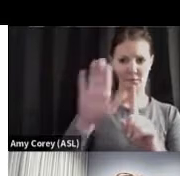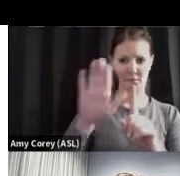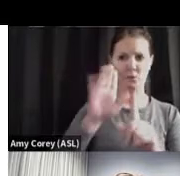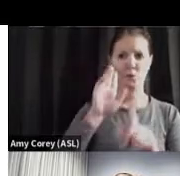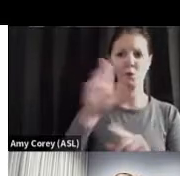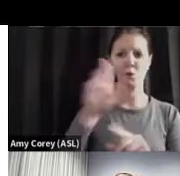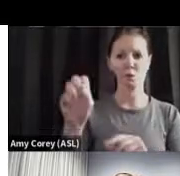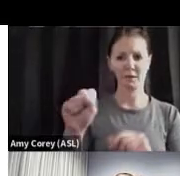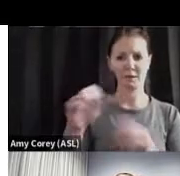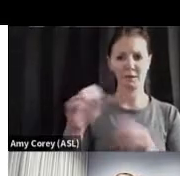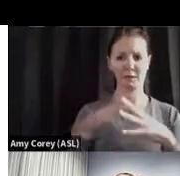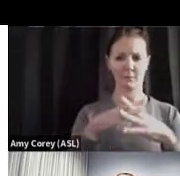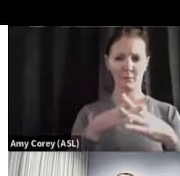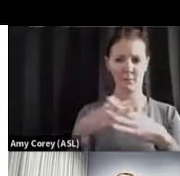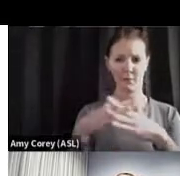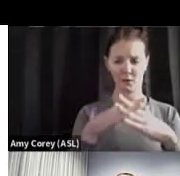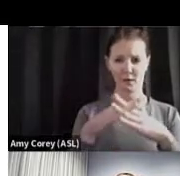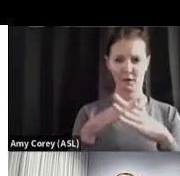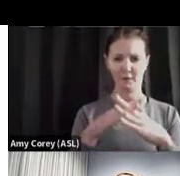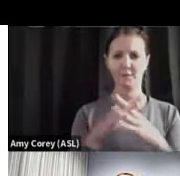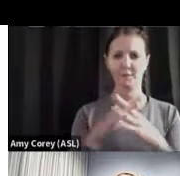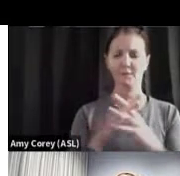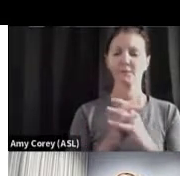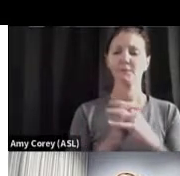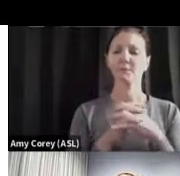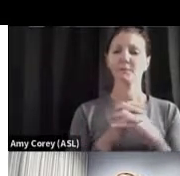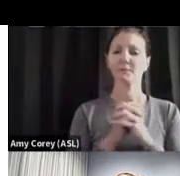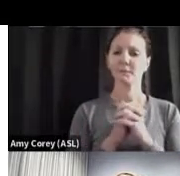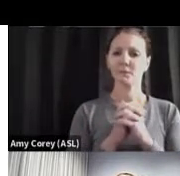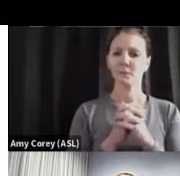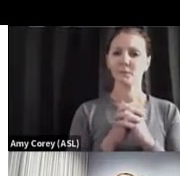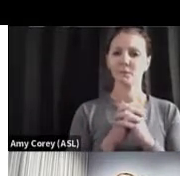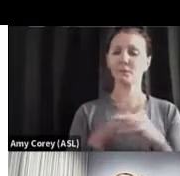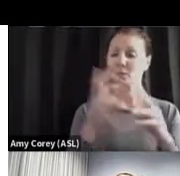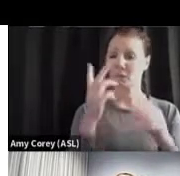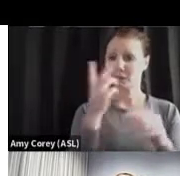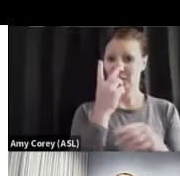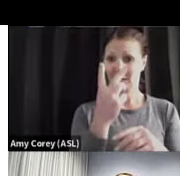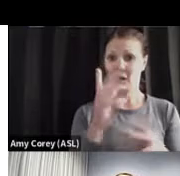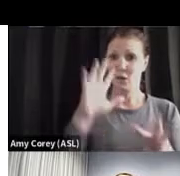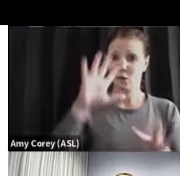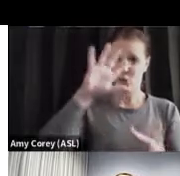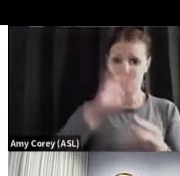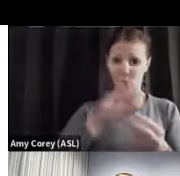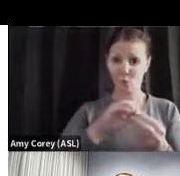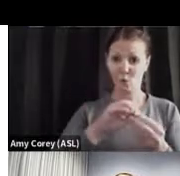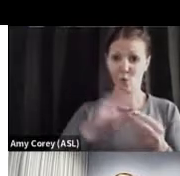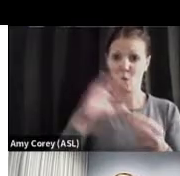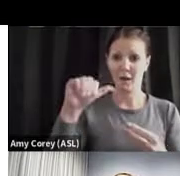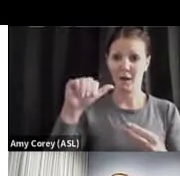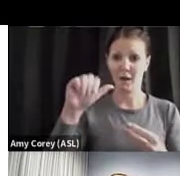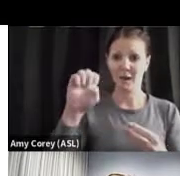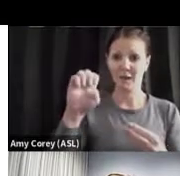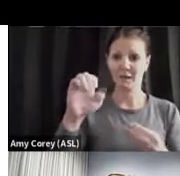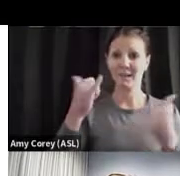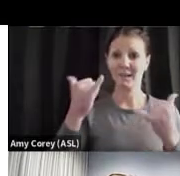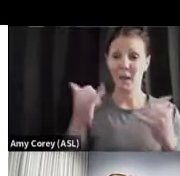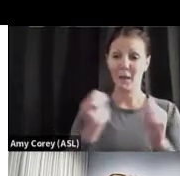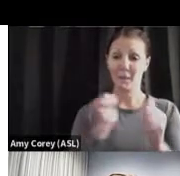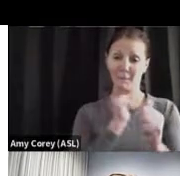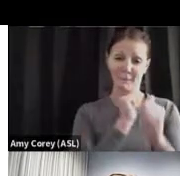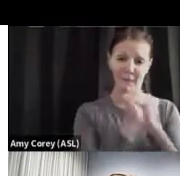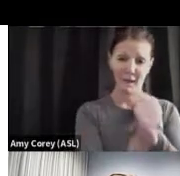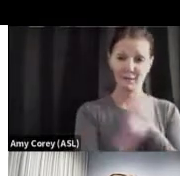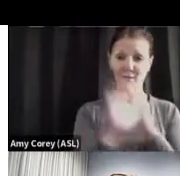focusing in the United States of America. And you can see that total cases have now eclipsed 50